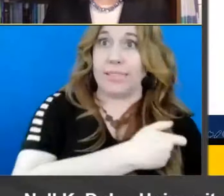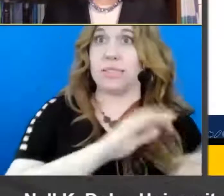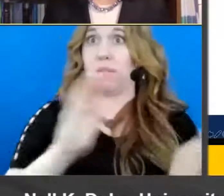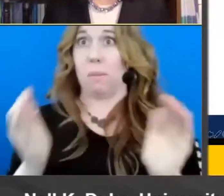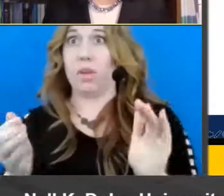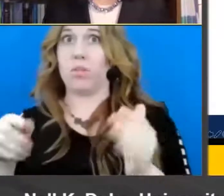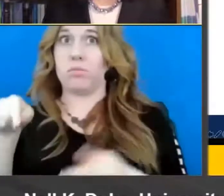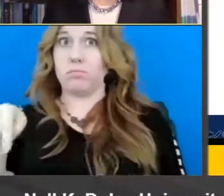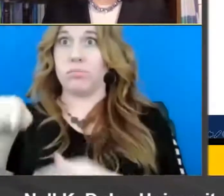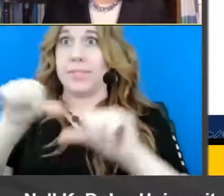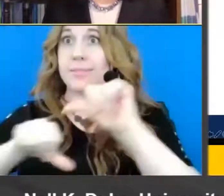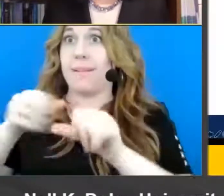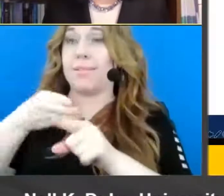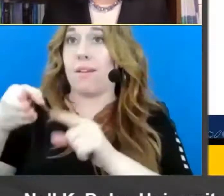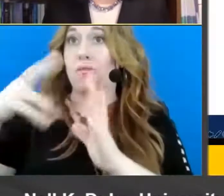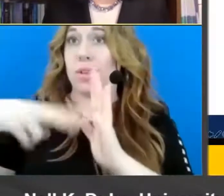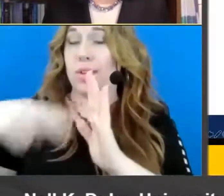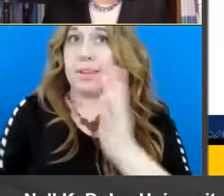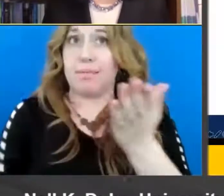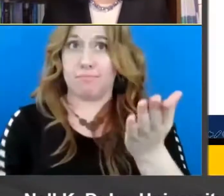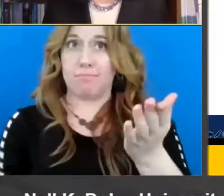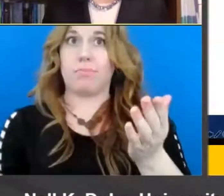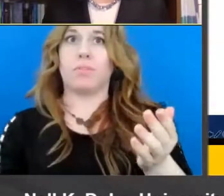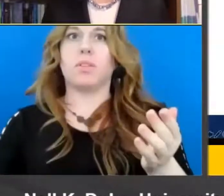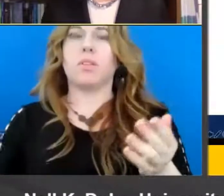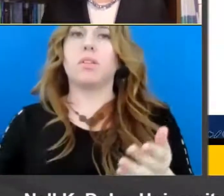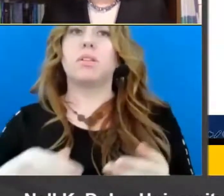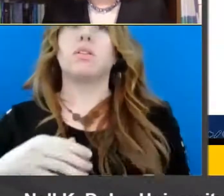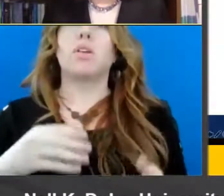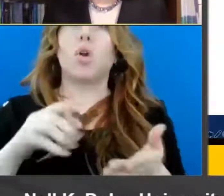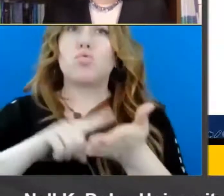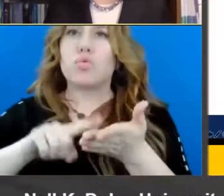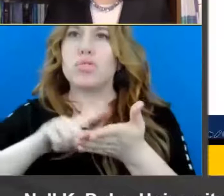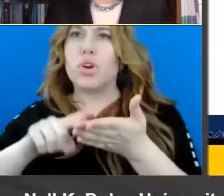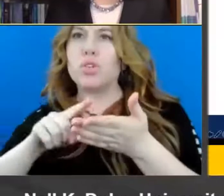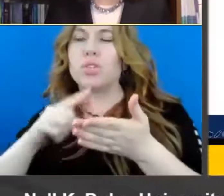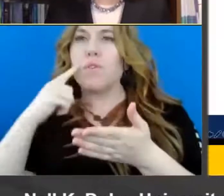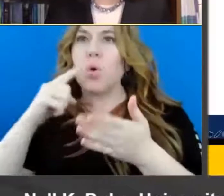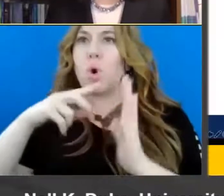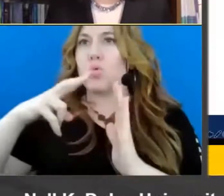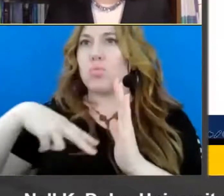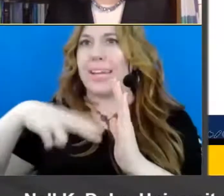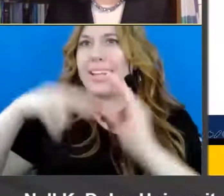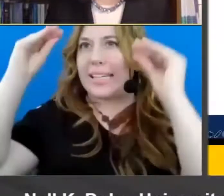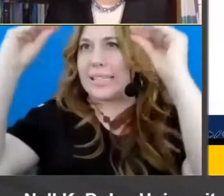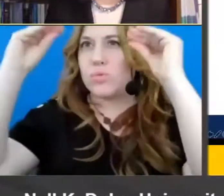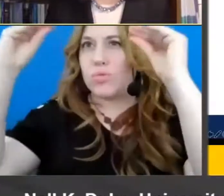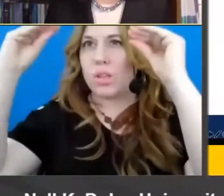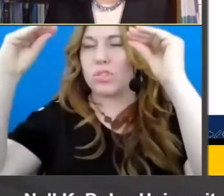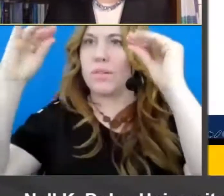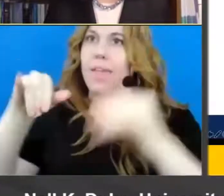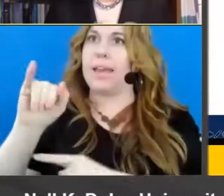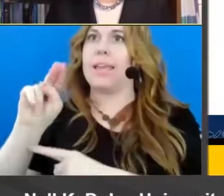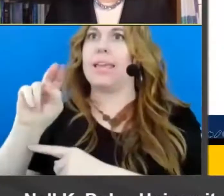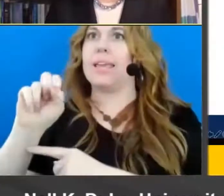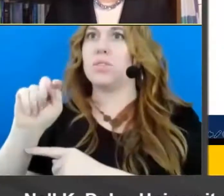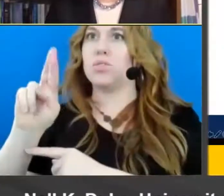within the science of reading instructional research on reading instruction or instructional research. So it takes